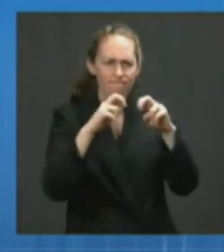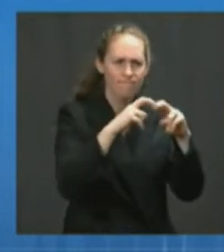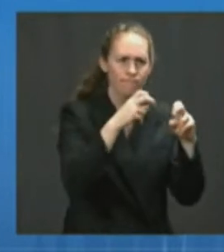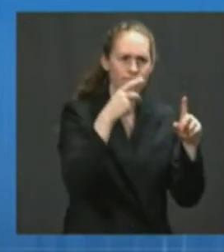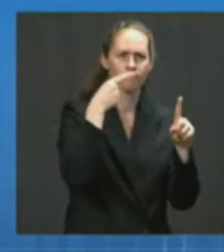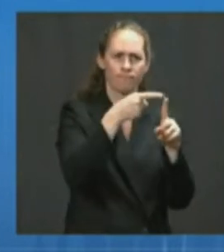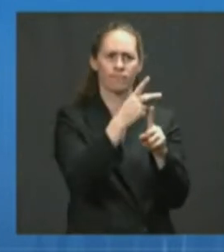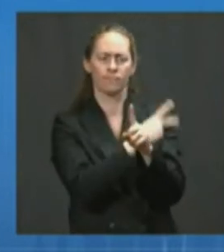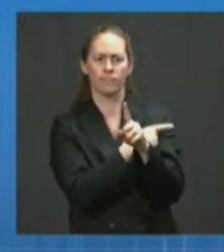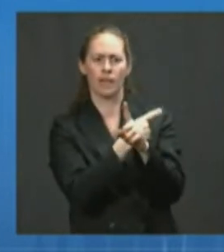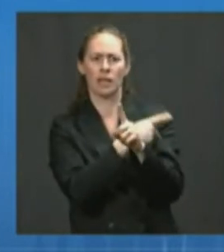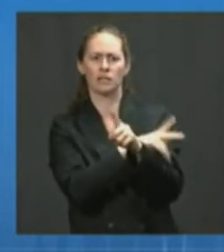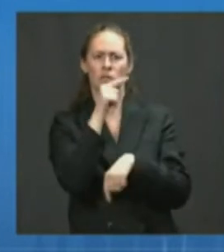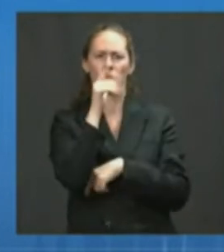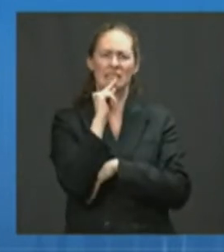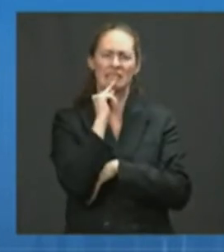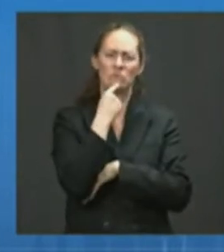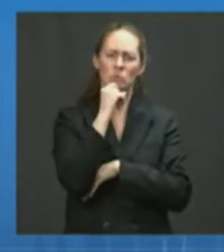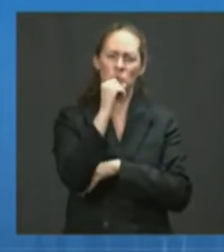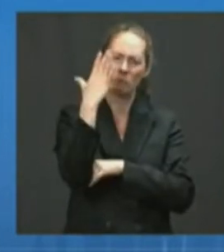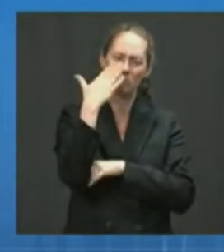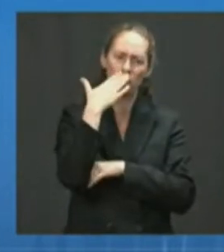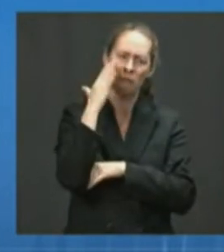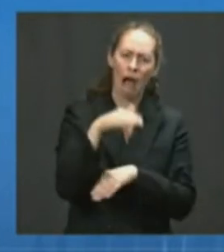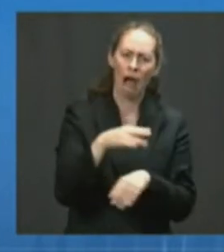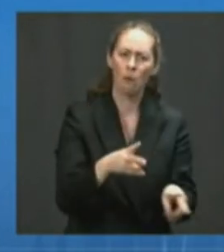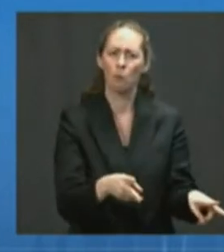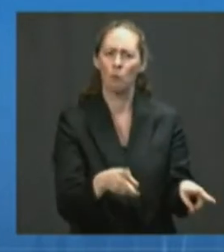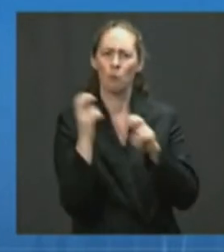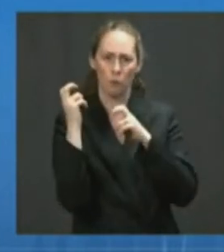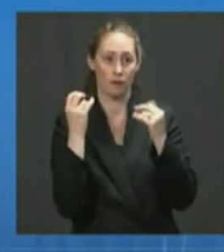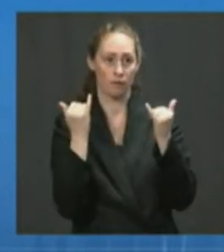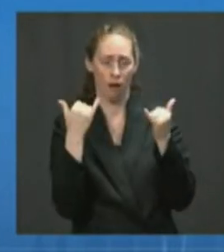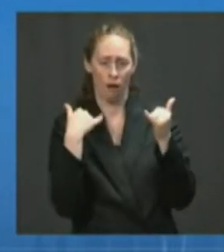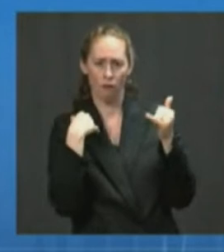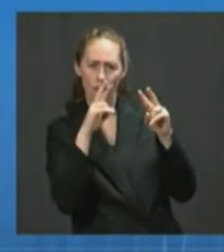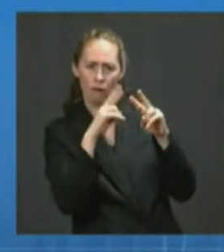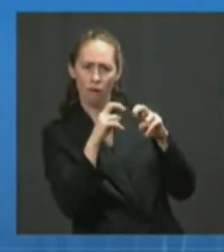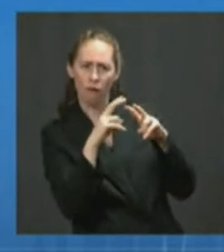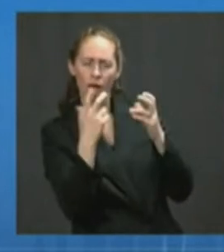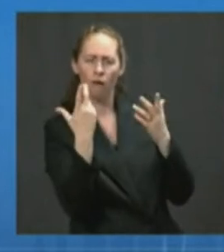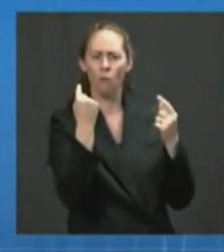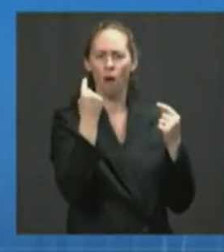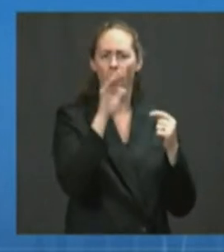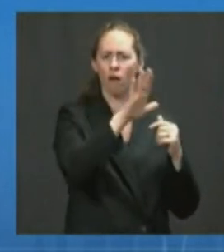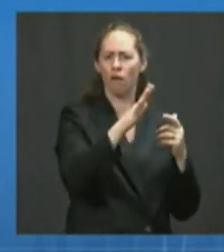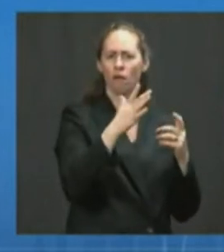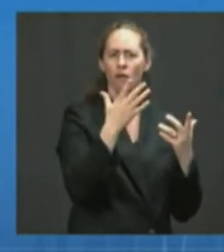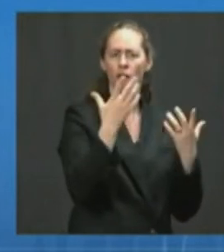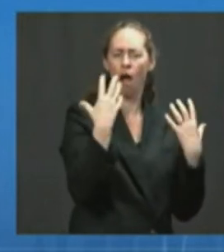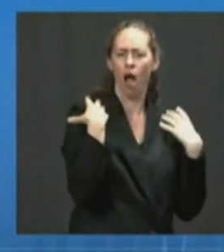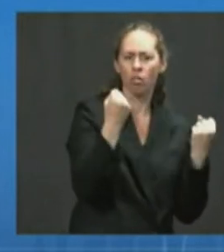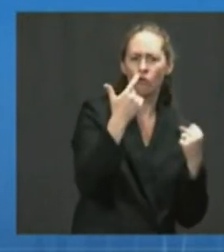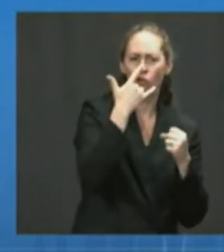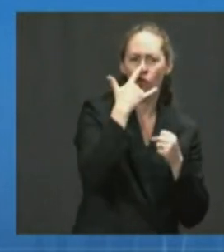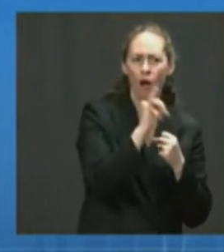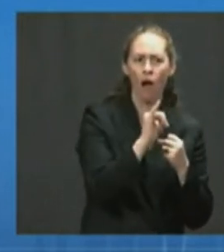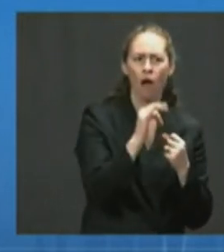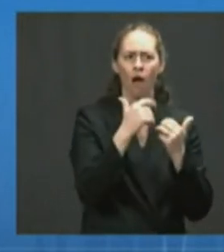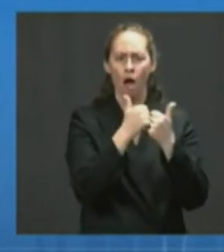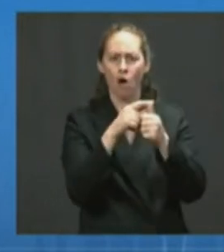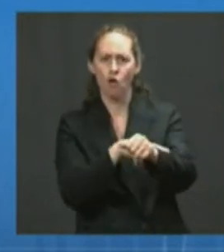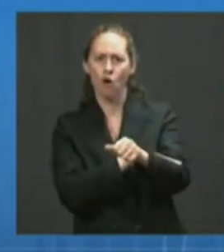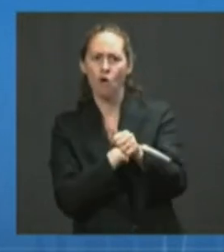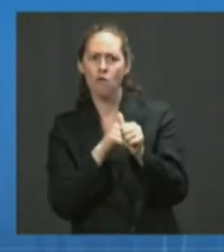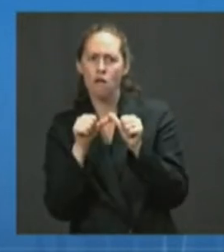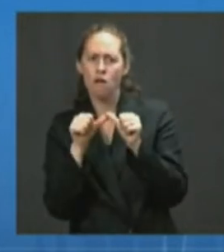disease as to what the incidence and prevalence will be of long COVID. We don't have enough information